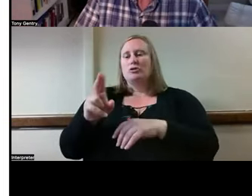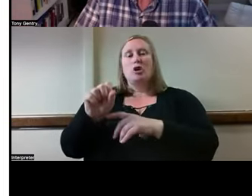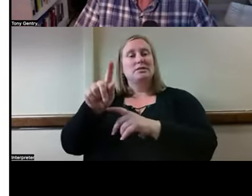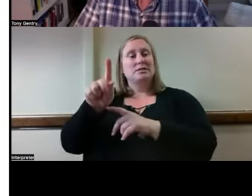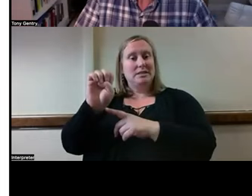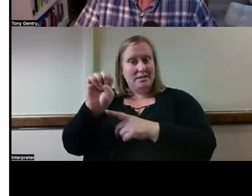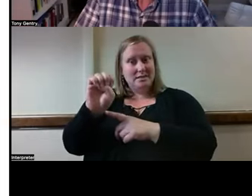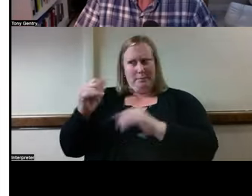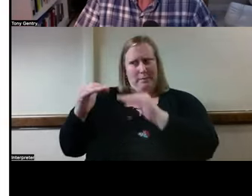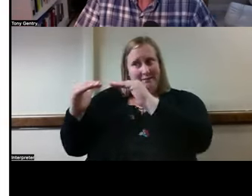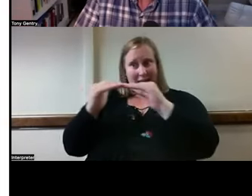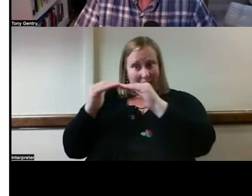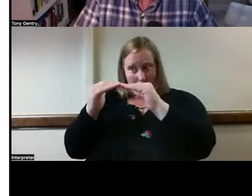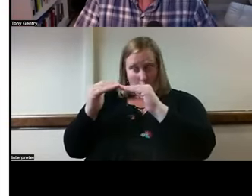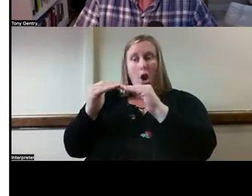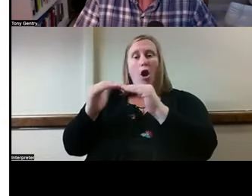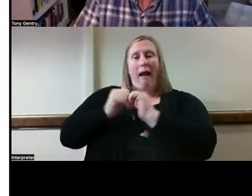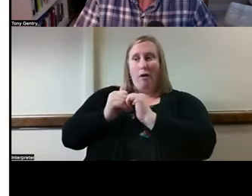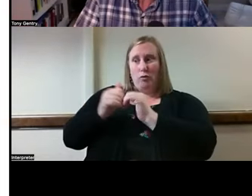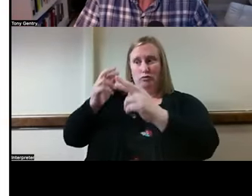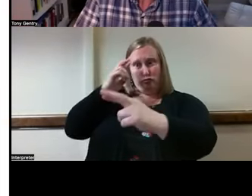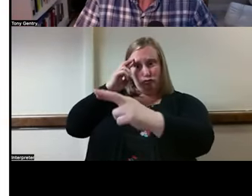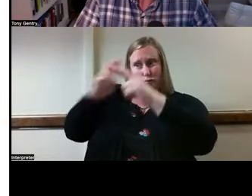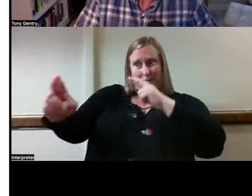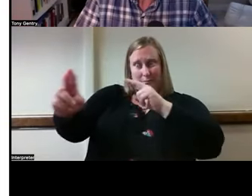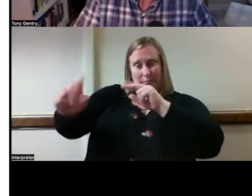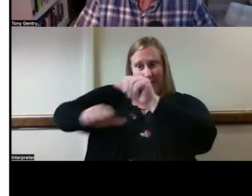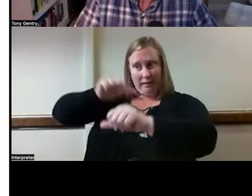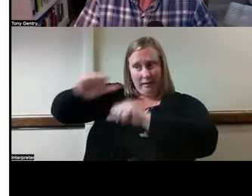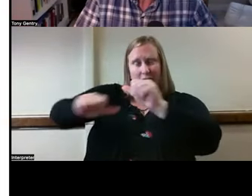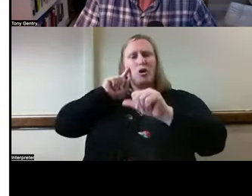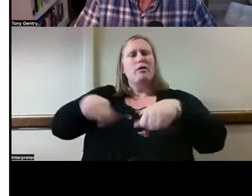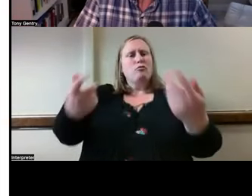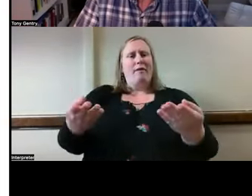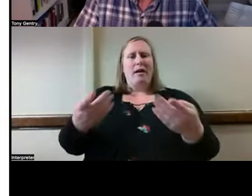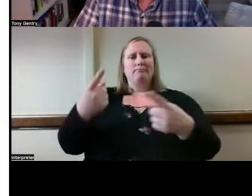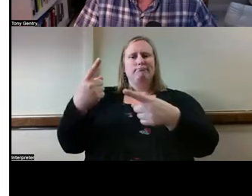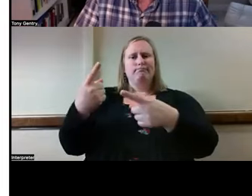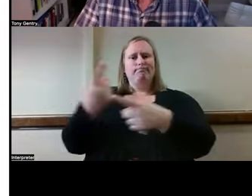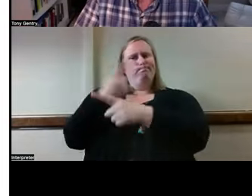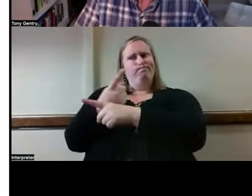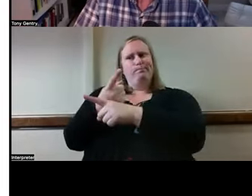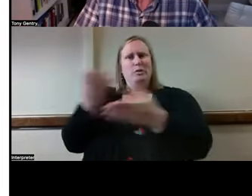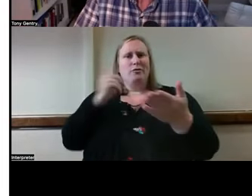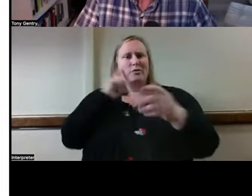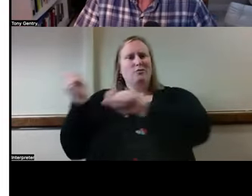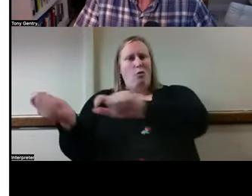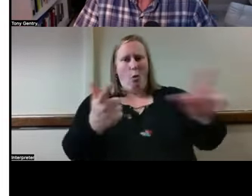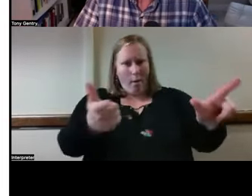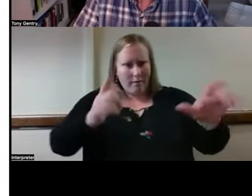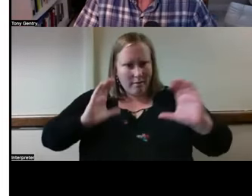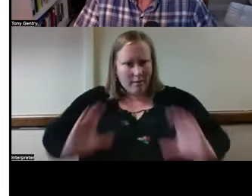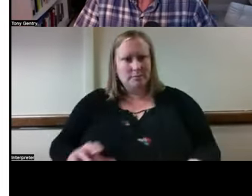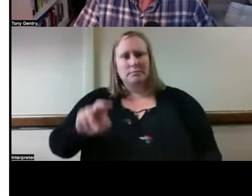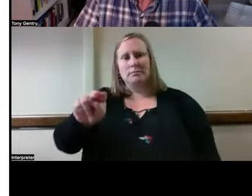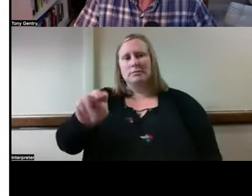in the treatment of your clients and to provide appropriate services for all. Non-maleficence, to